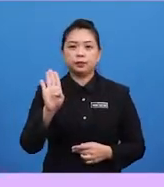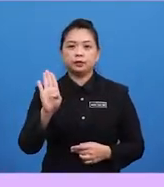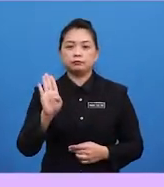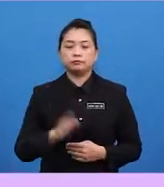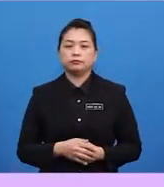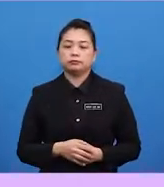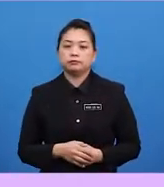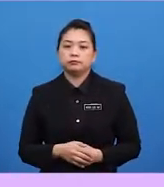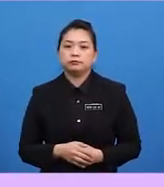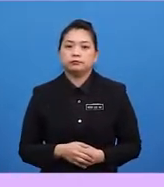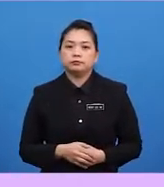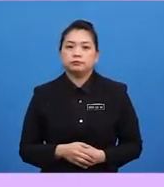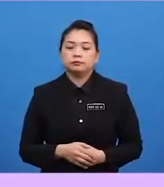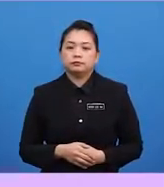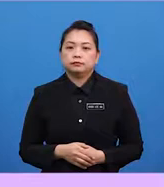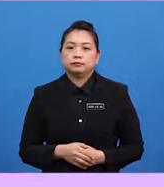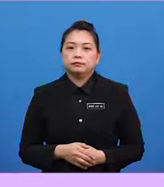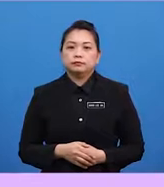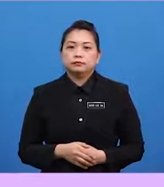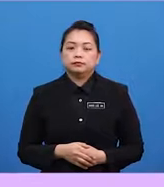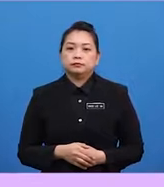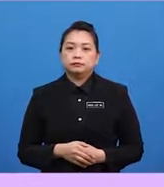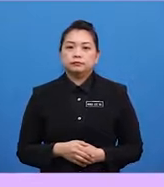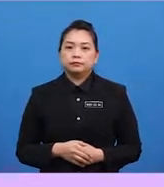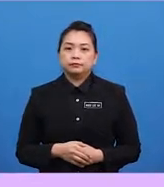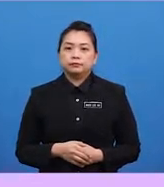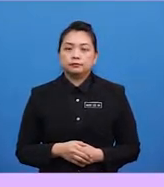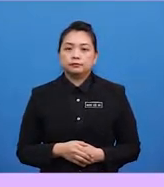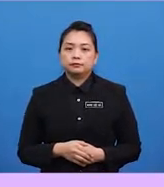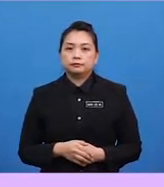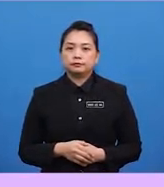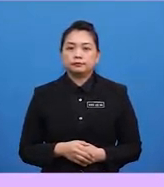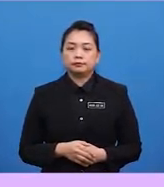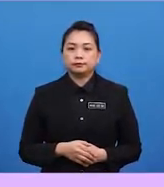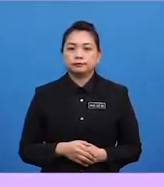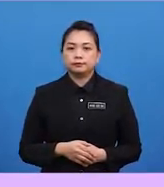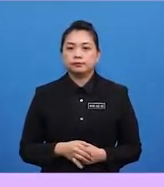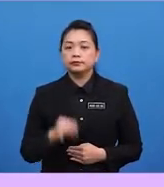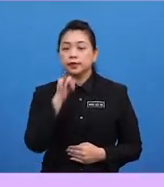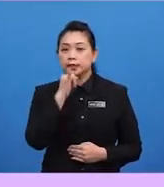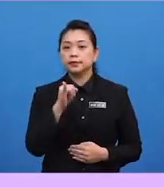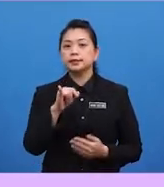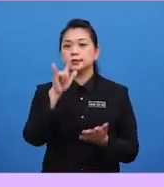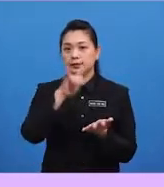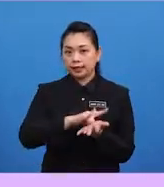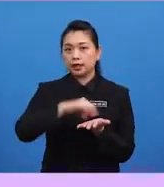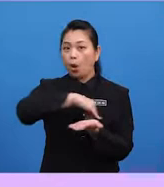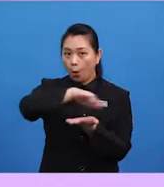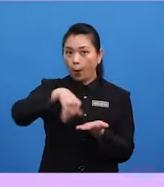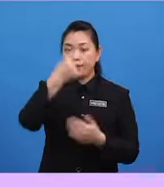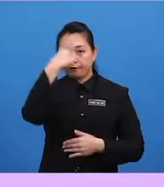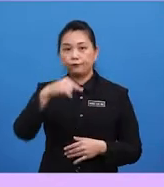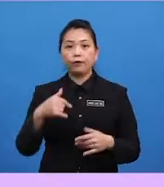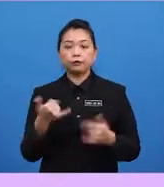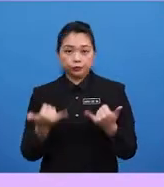All right, boys and girls. Next question. Are you ready? Yes. Is that all for today?